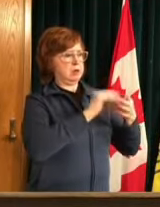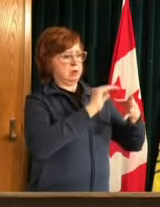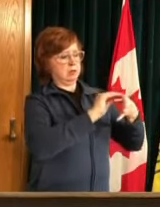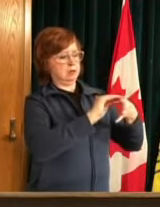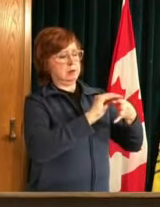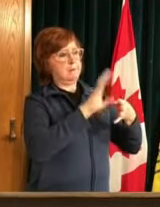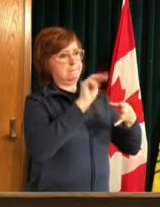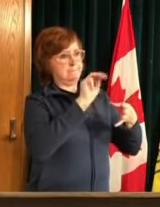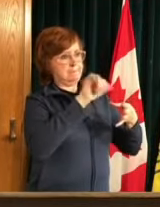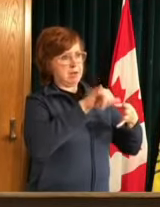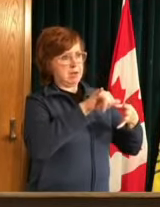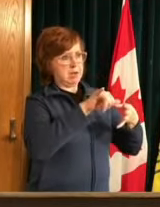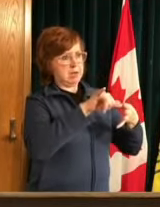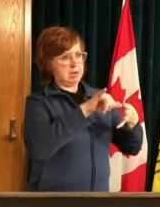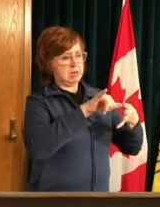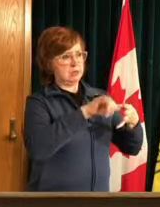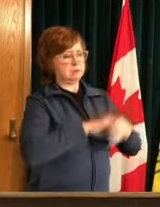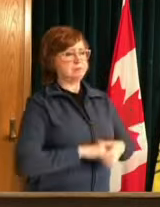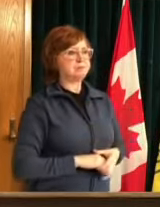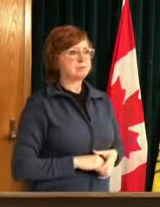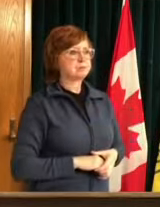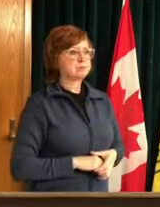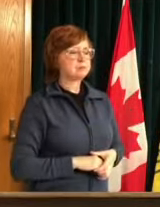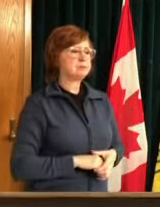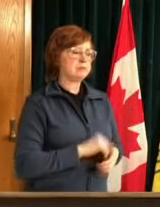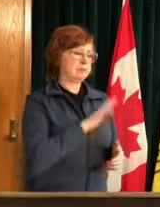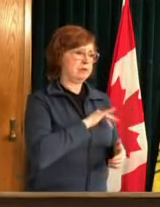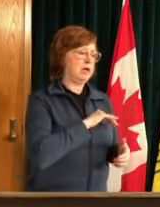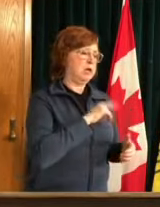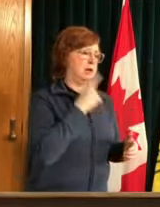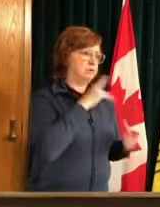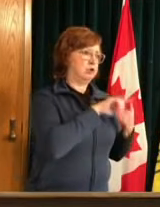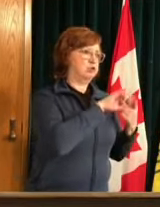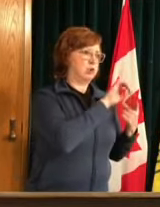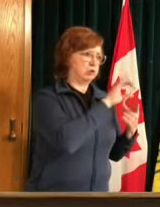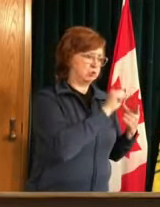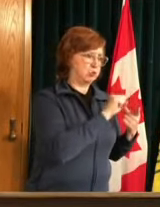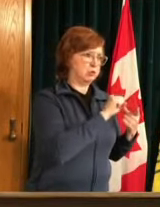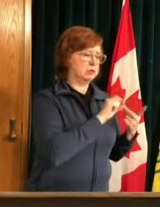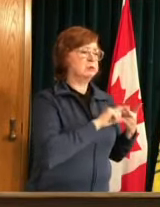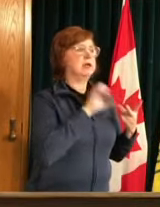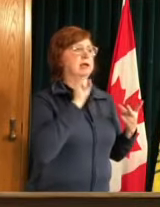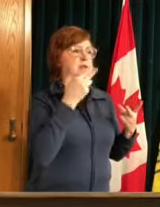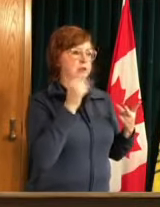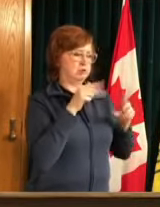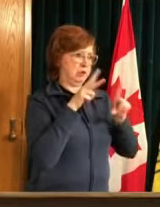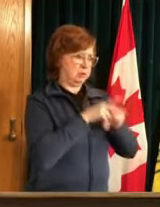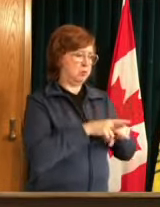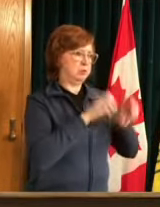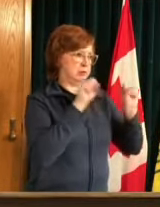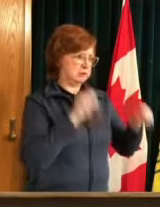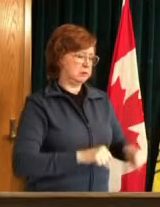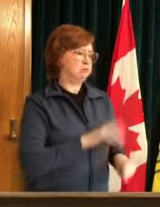allow us to ramp up that pharmaceutical capacity we have i ensure our sha appointment system is in place and uh